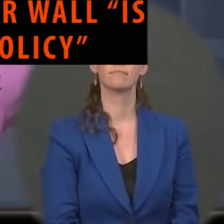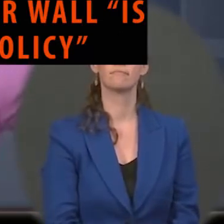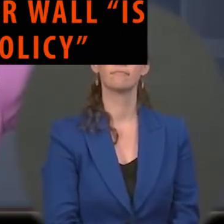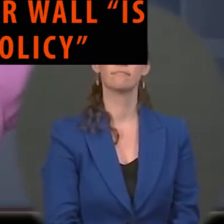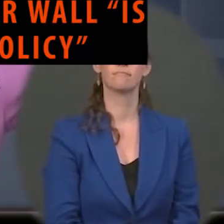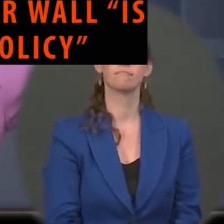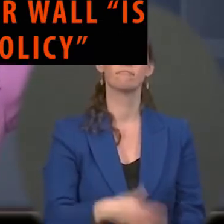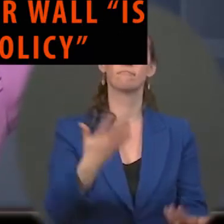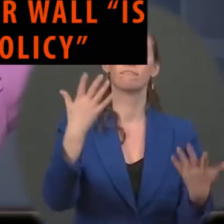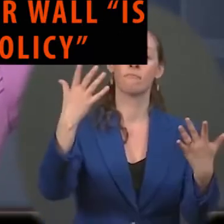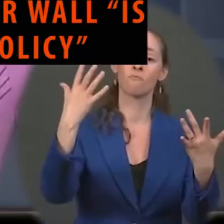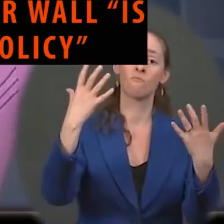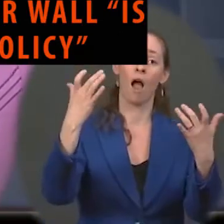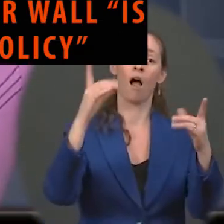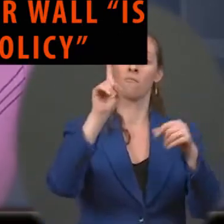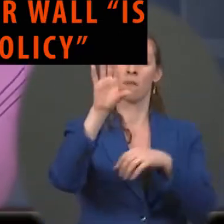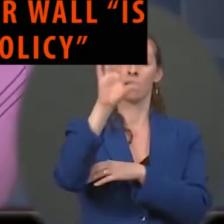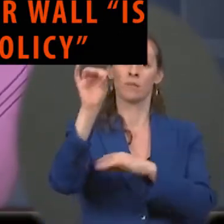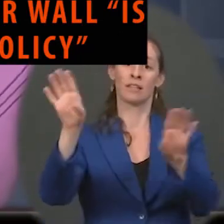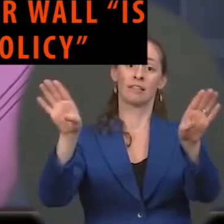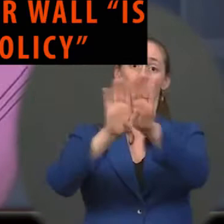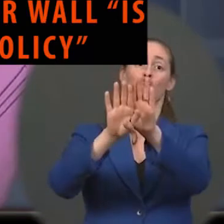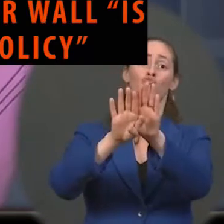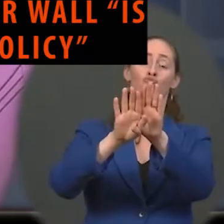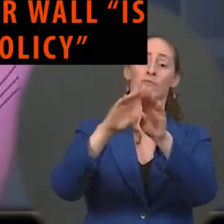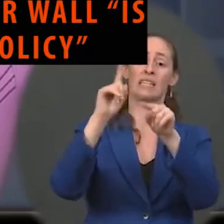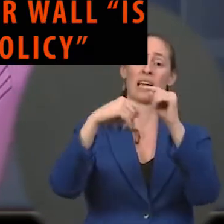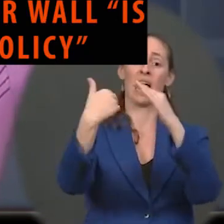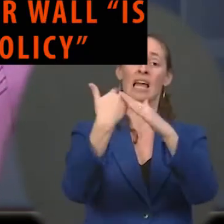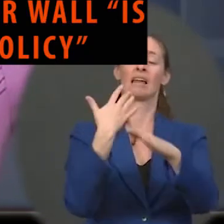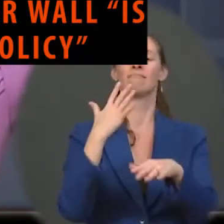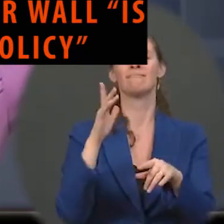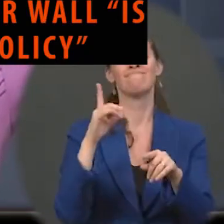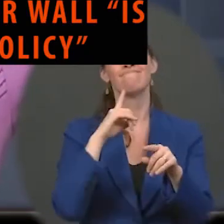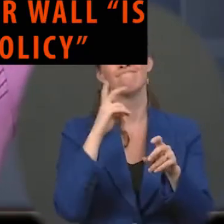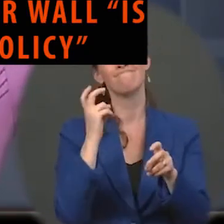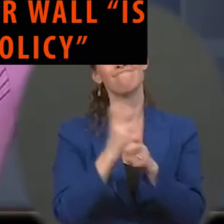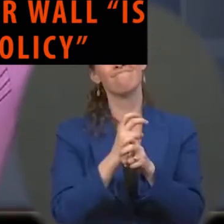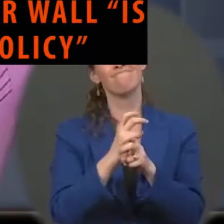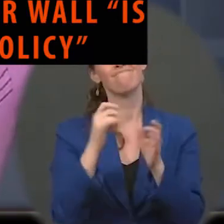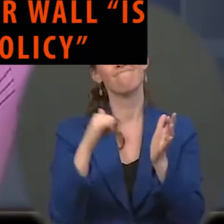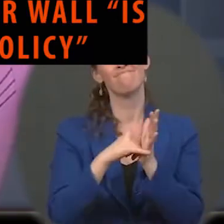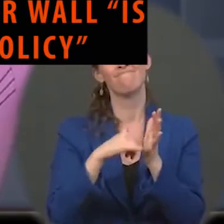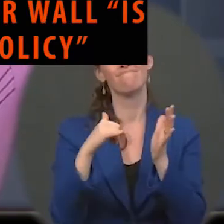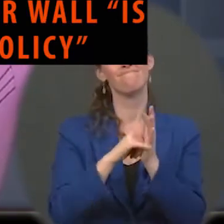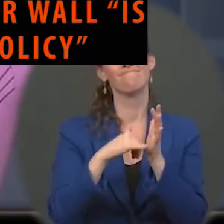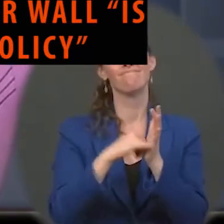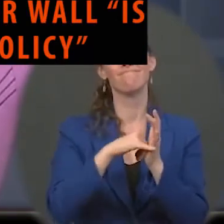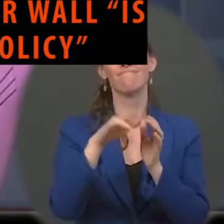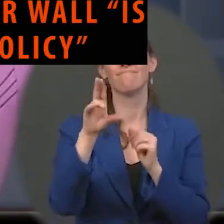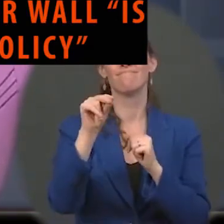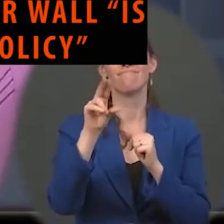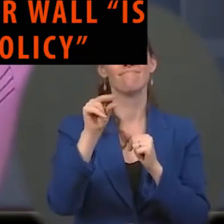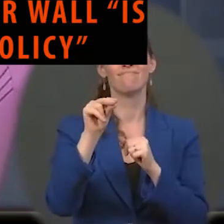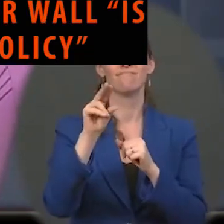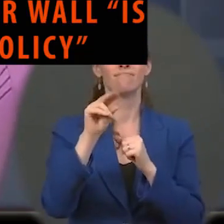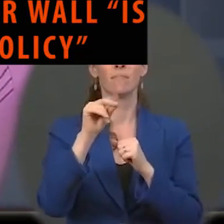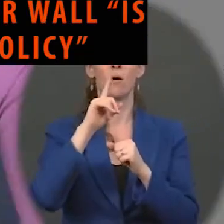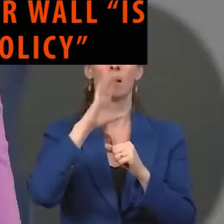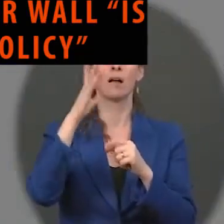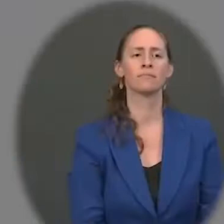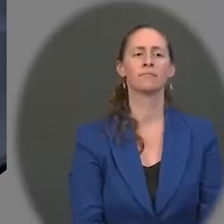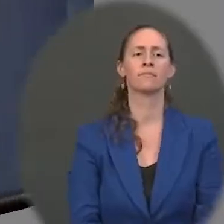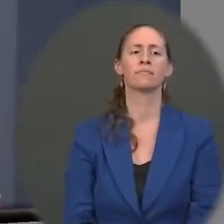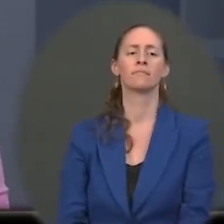is a policy that doesn't work. And it's not just us. You know, experts have said that. The border wall is not an effective